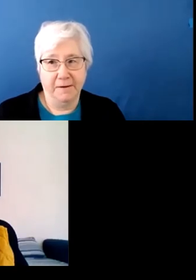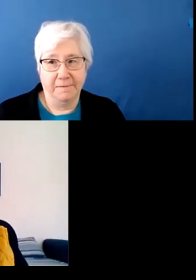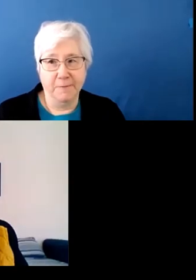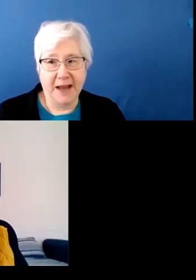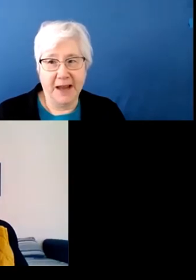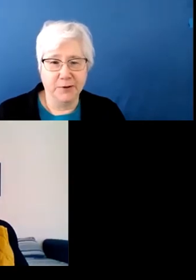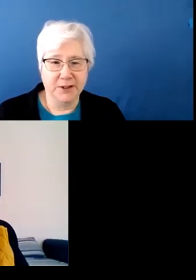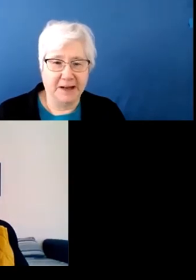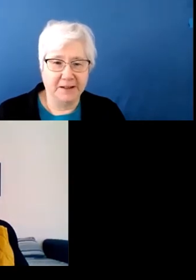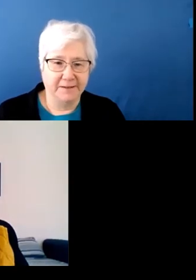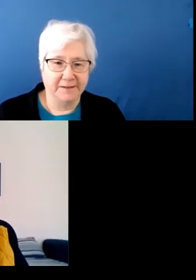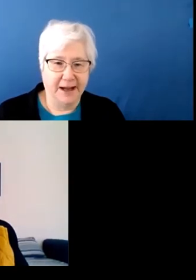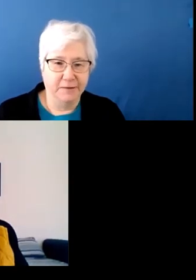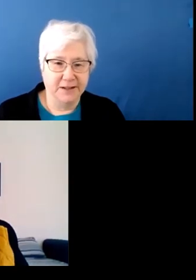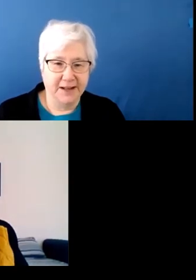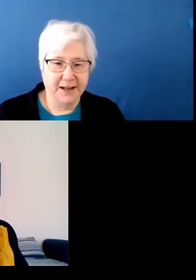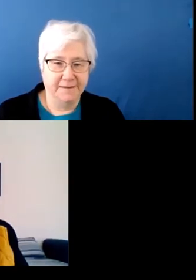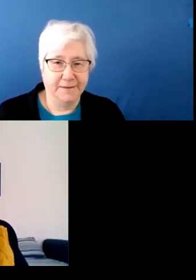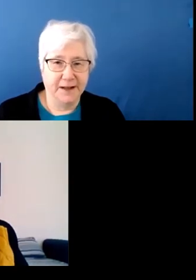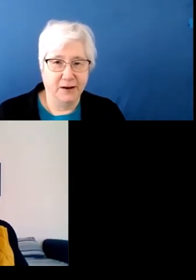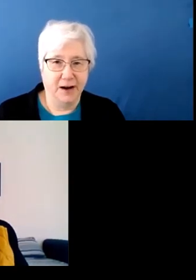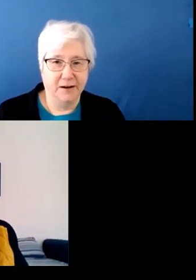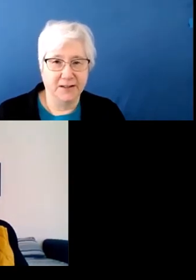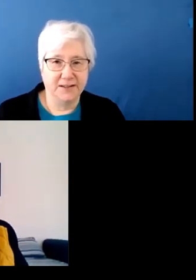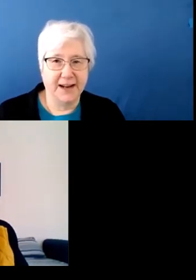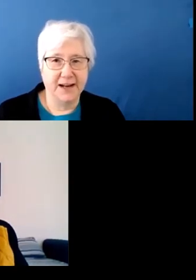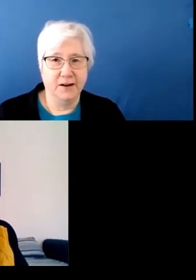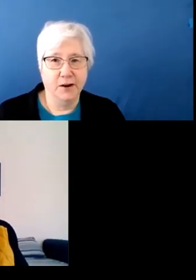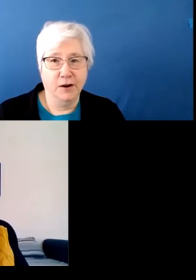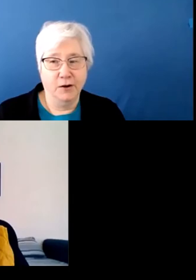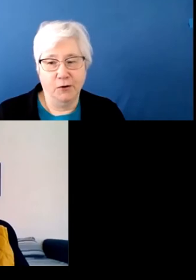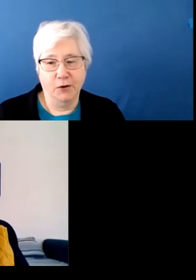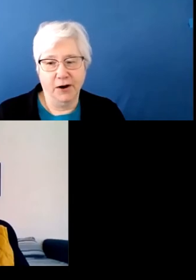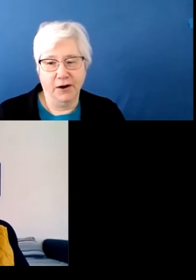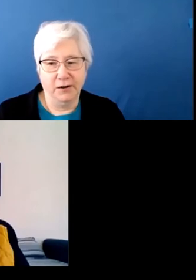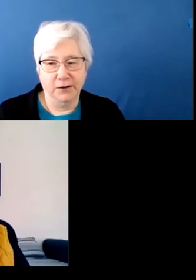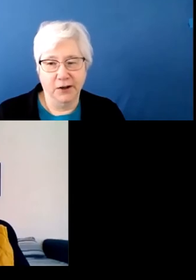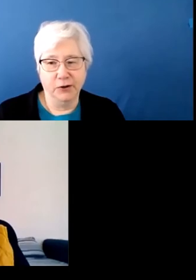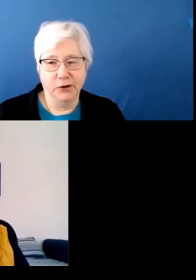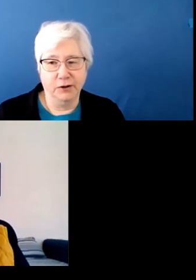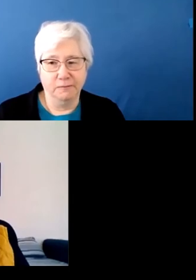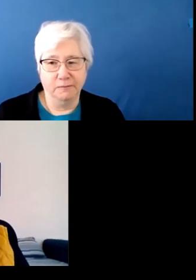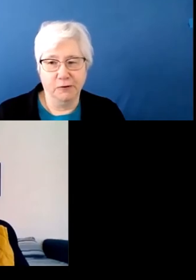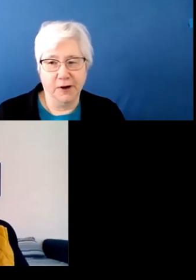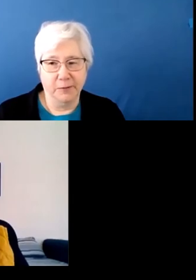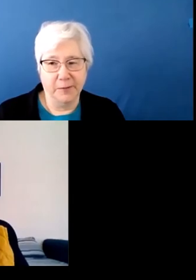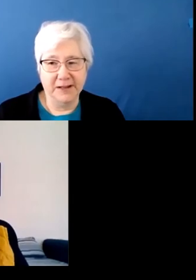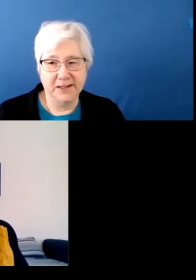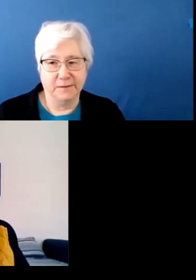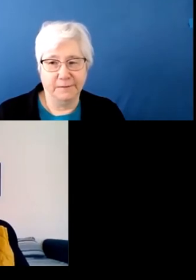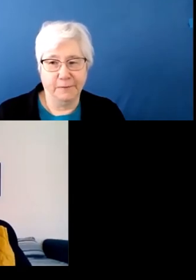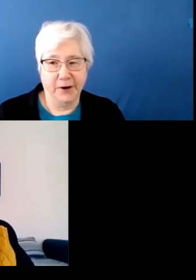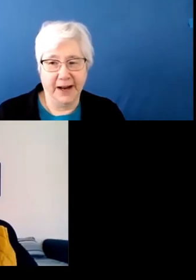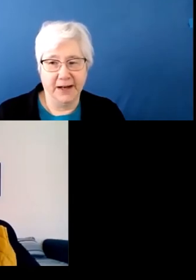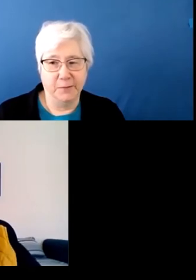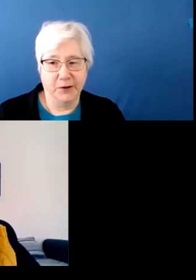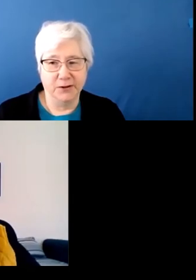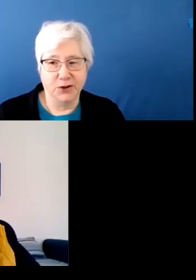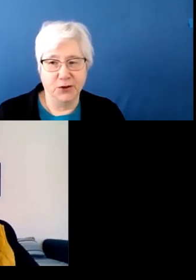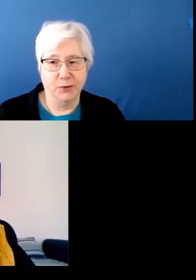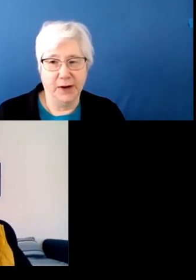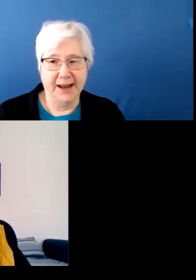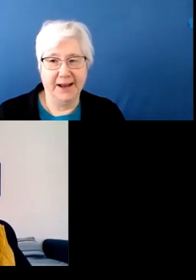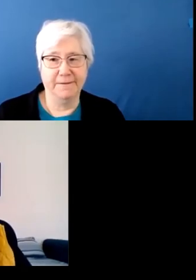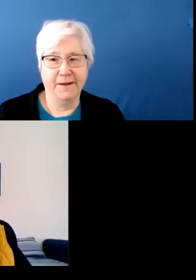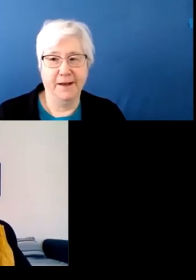from that perspective I would say if there are state or local requirements for animals